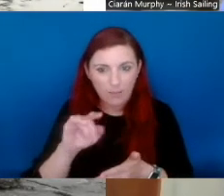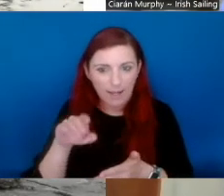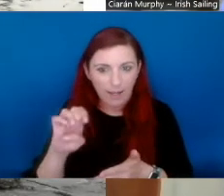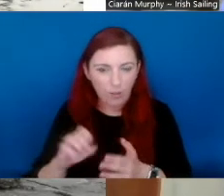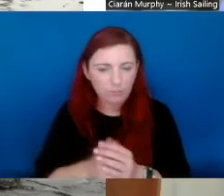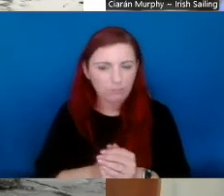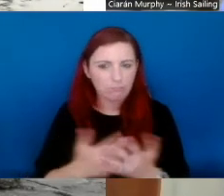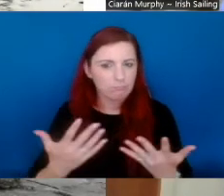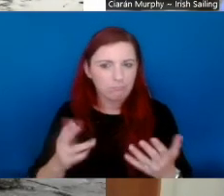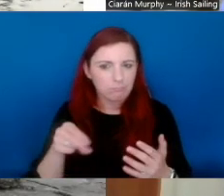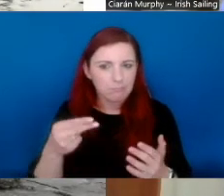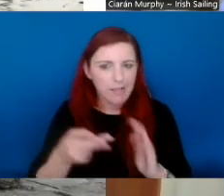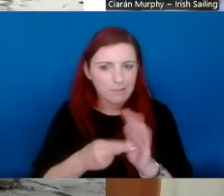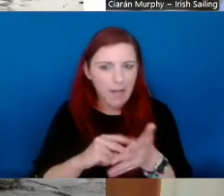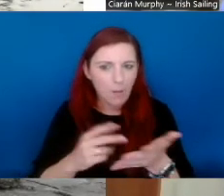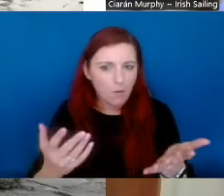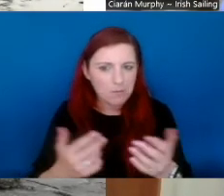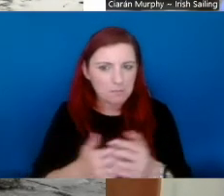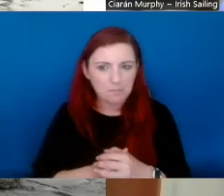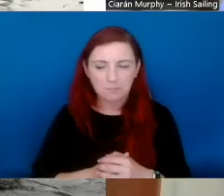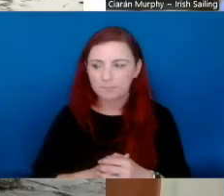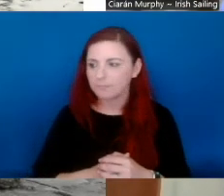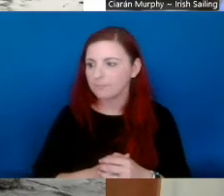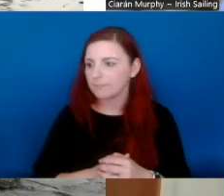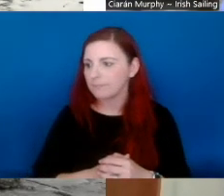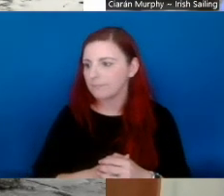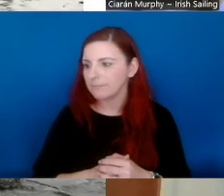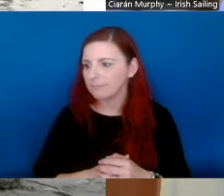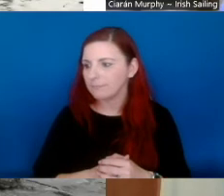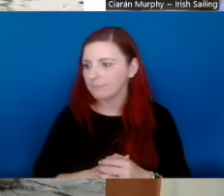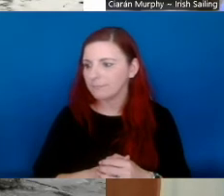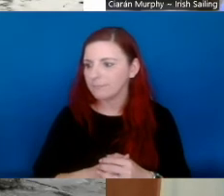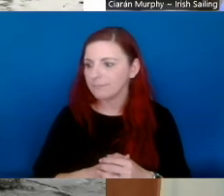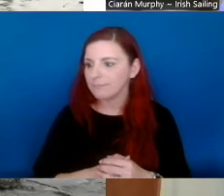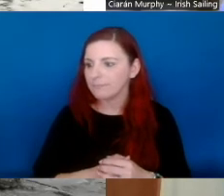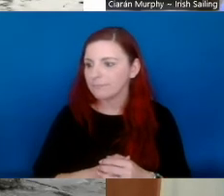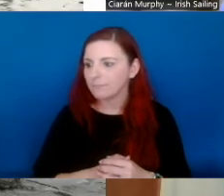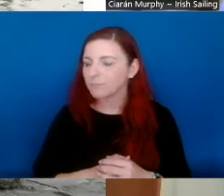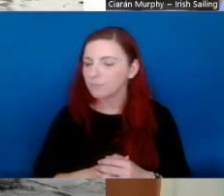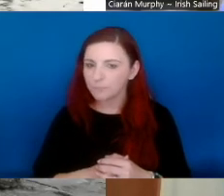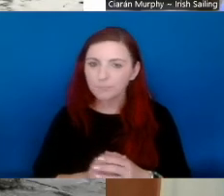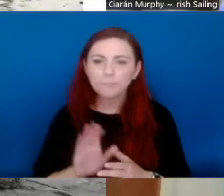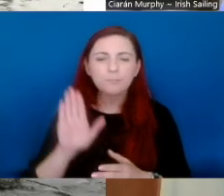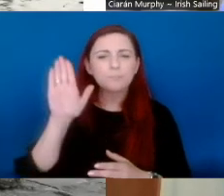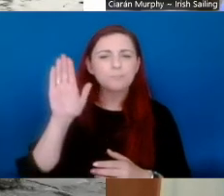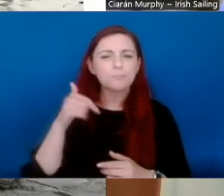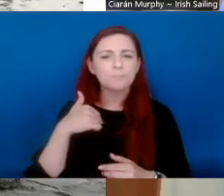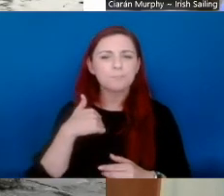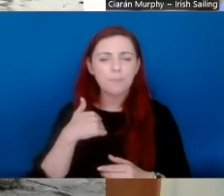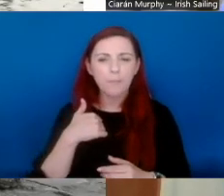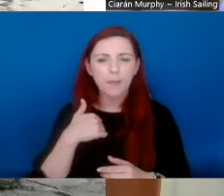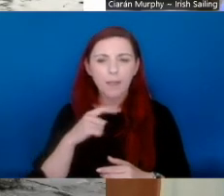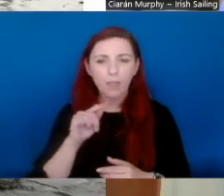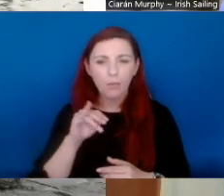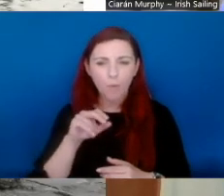experience. Have people any ideas about where you might go to next in County Clare with this approach?